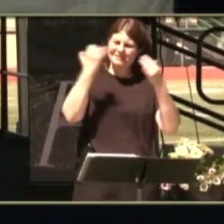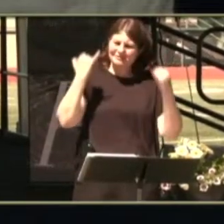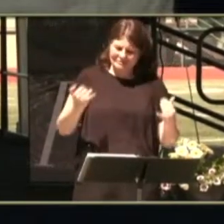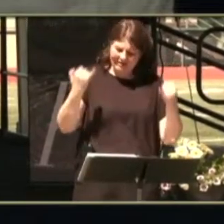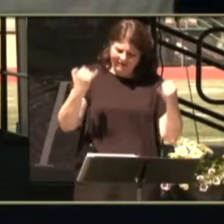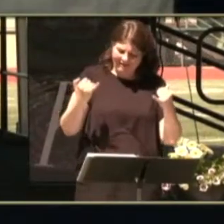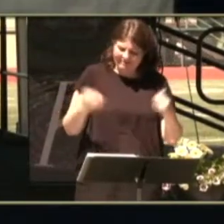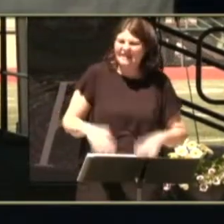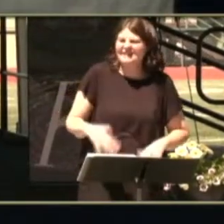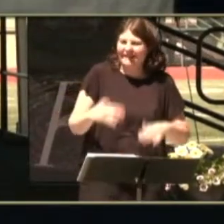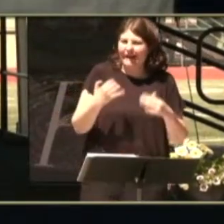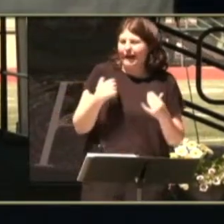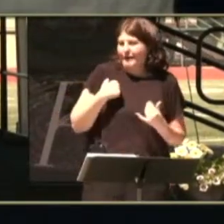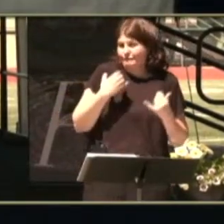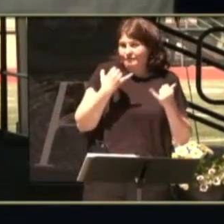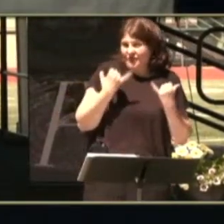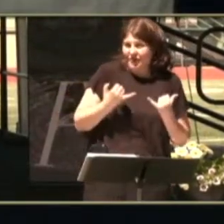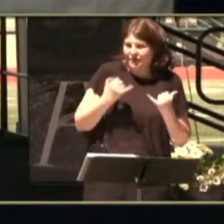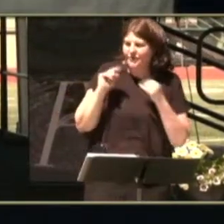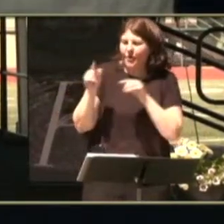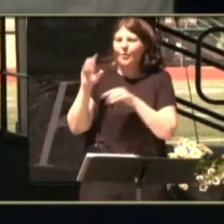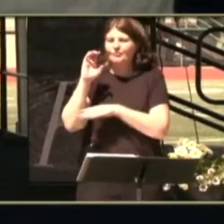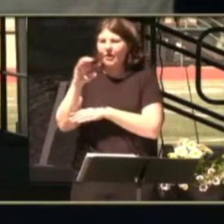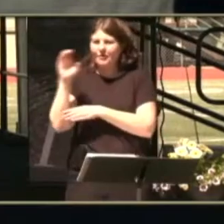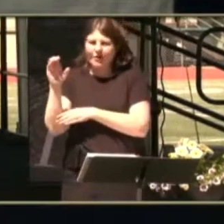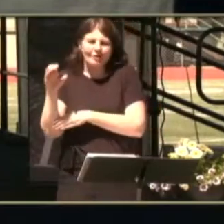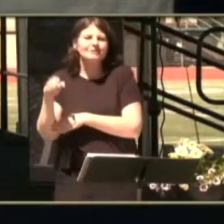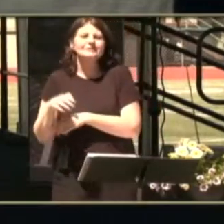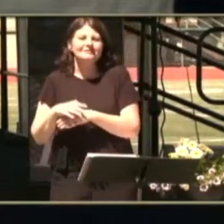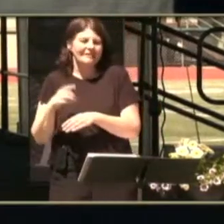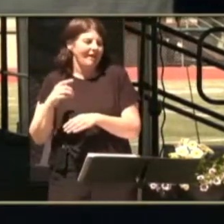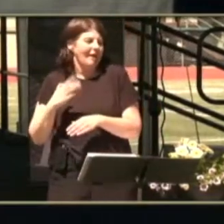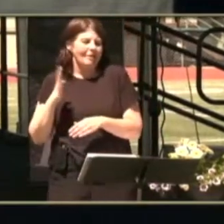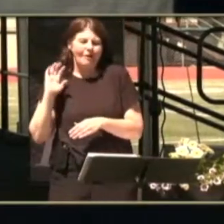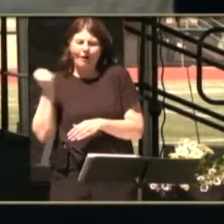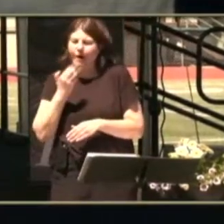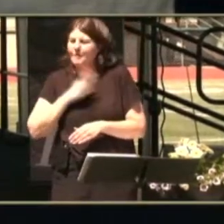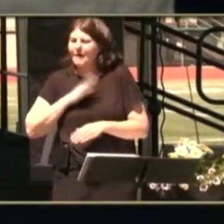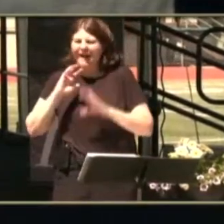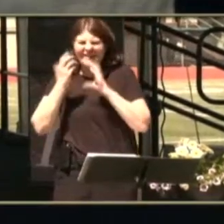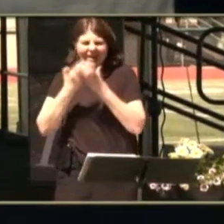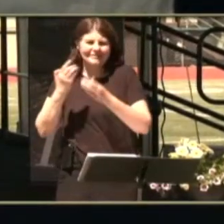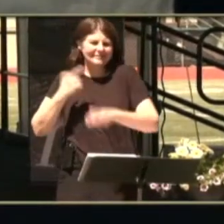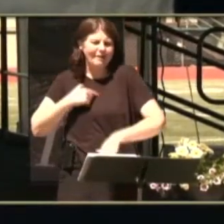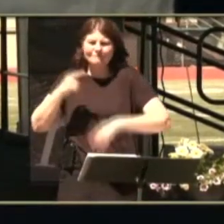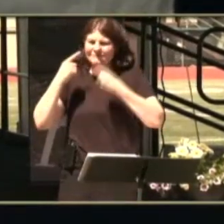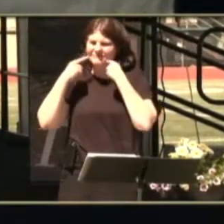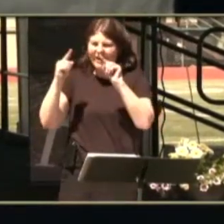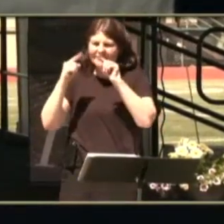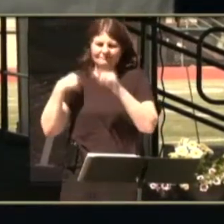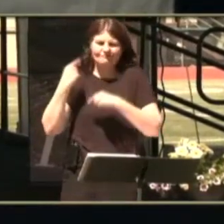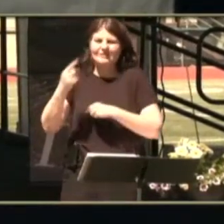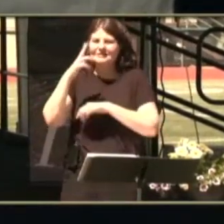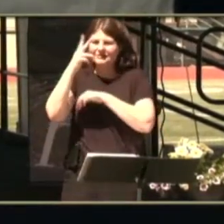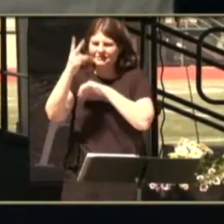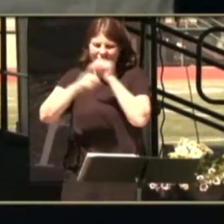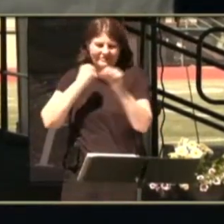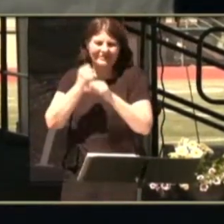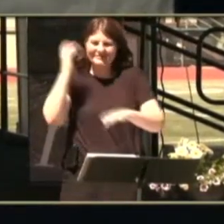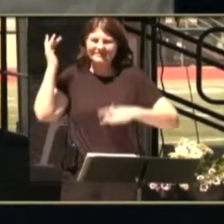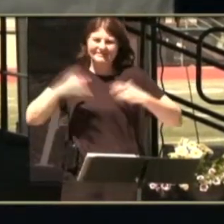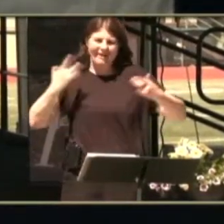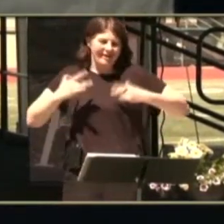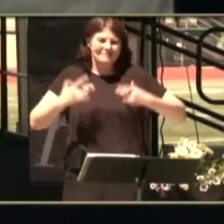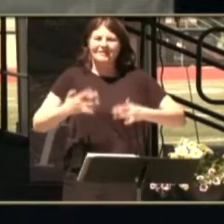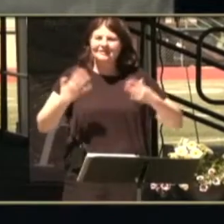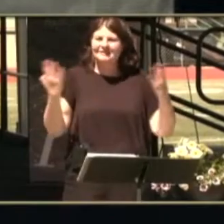I am currently attending Clark College and have been passing my classes each quarter for the past two years. I am so excited